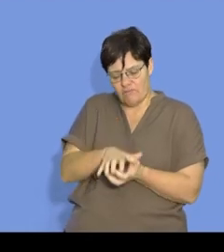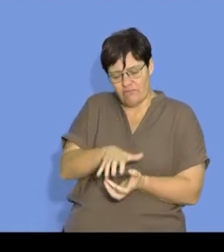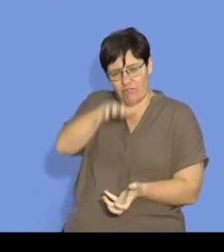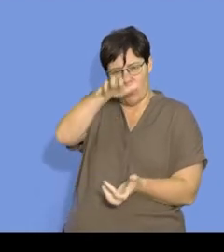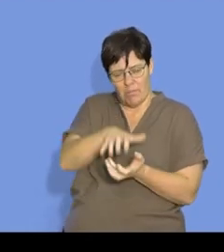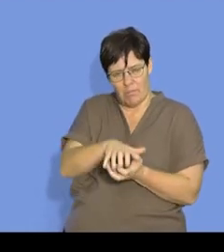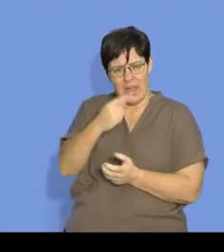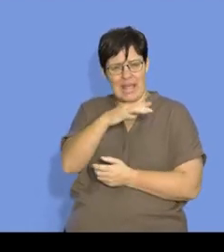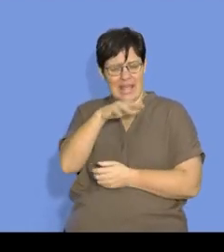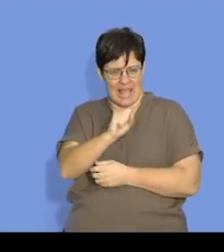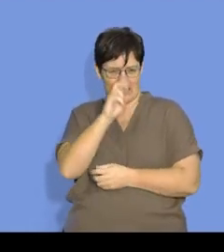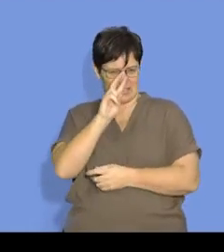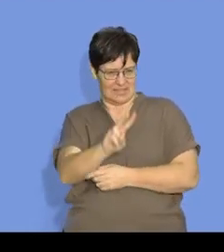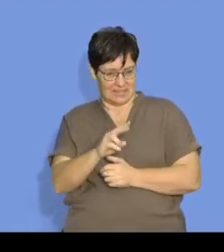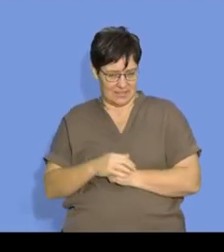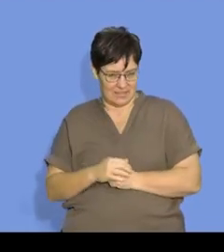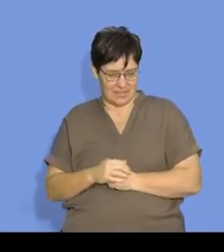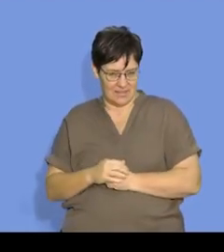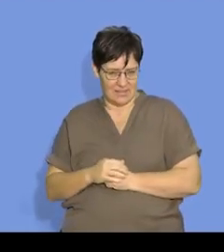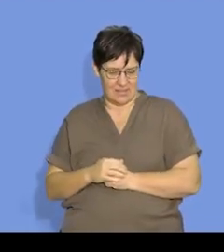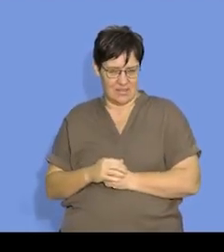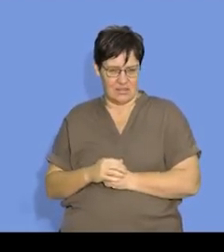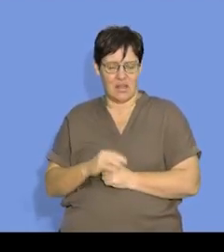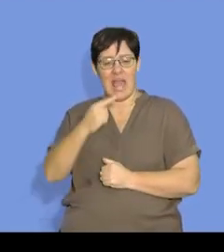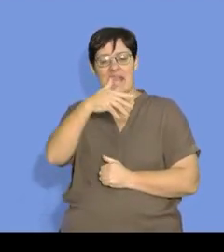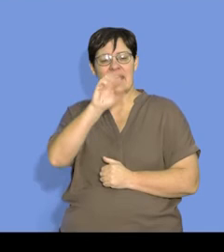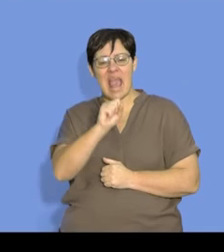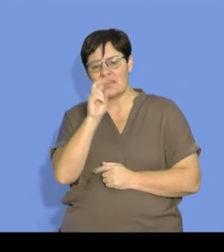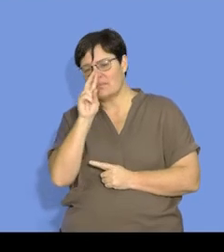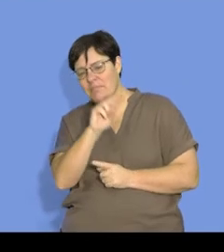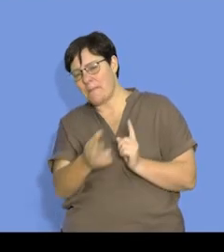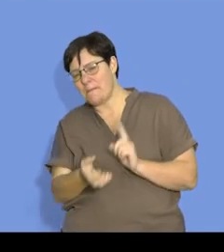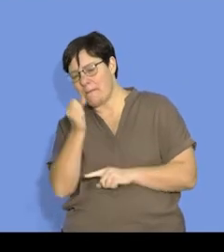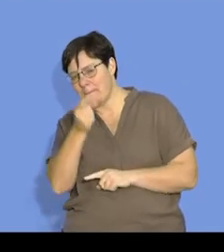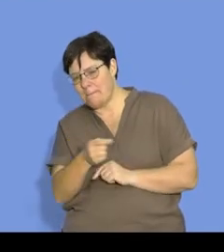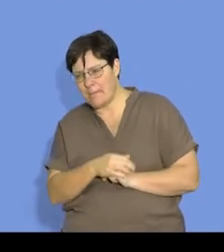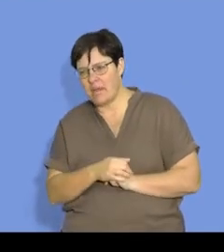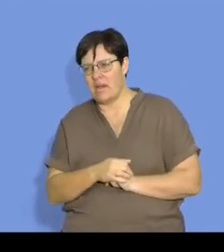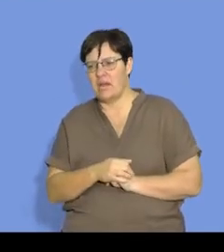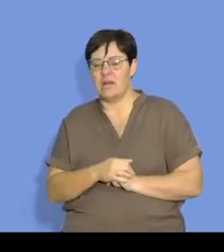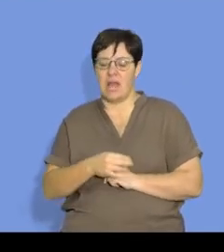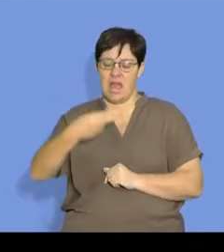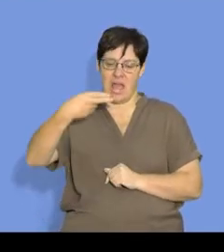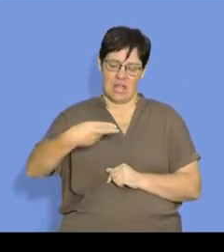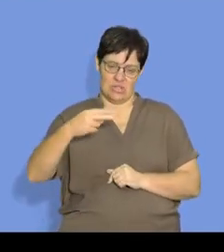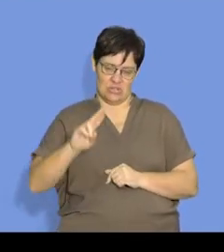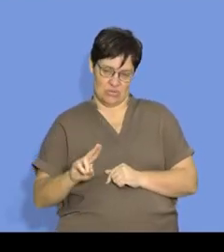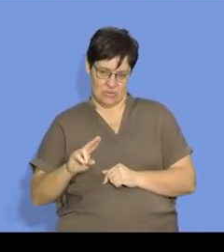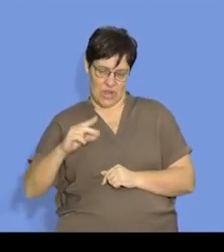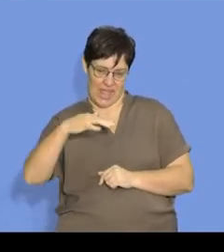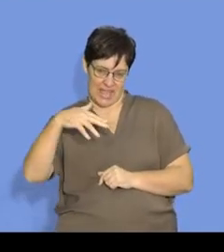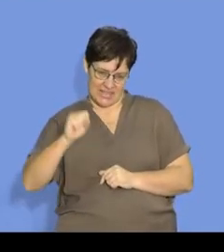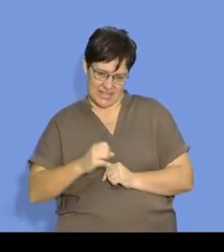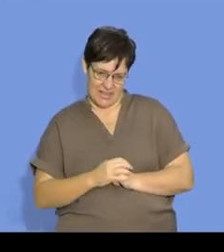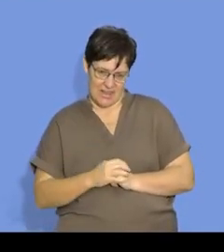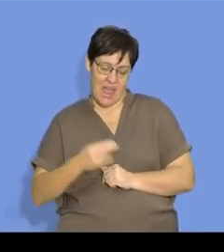of the gas for the second one. So what is the gas that we're going to catch up here? It's going to be hydrogen gas. And